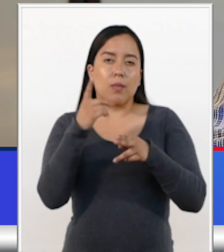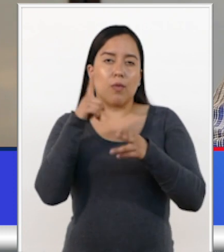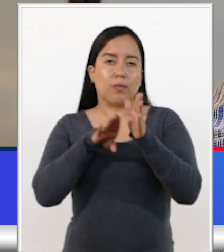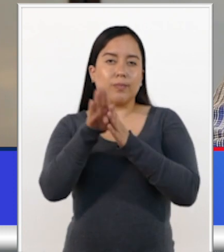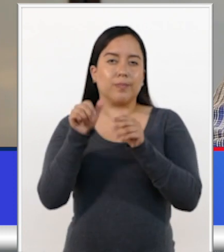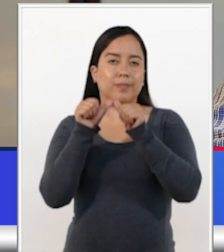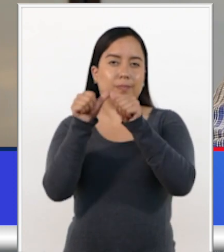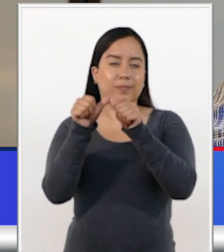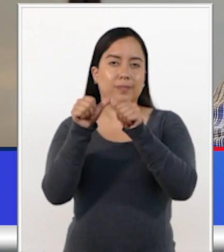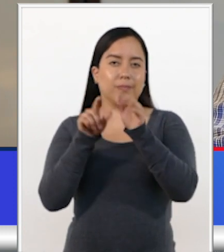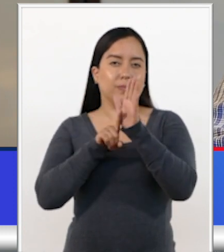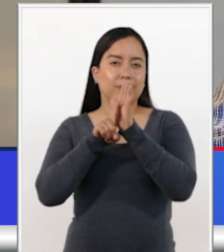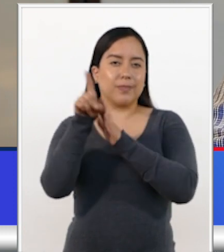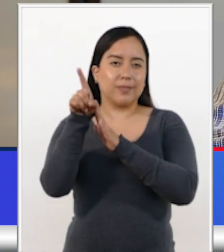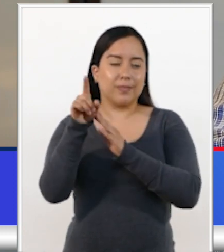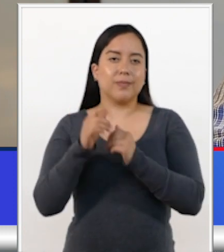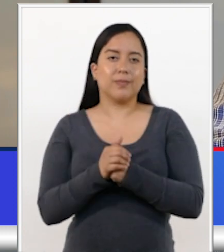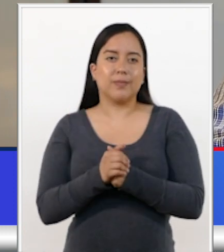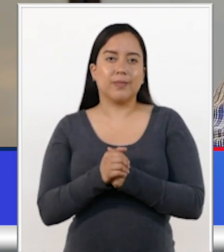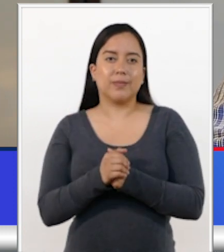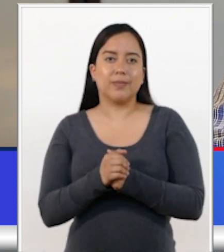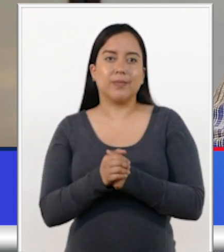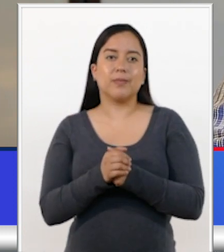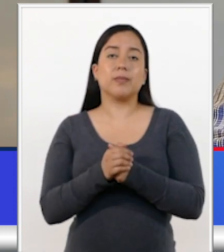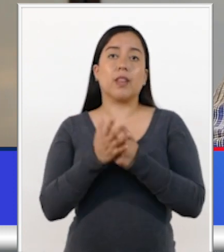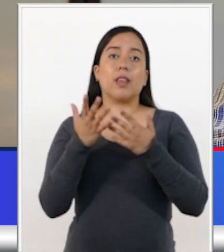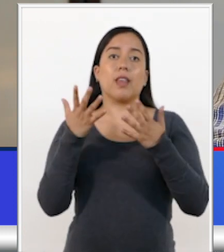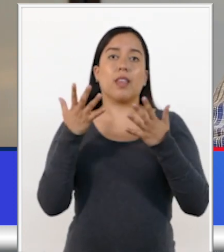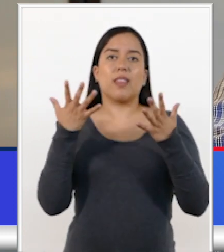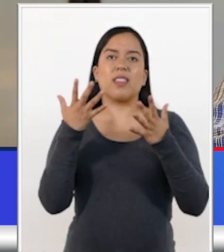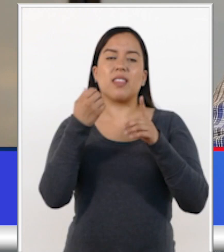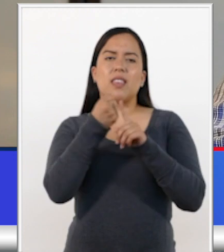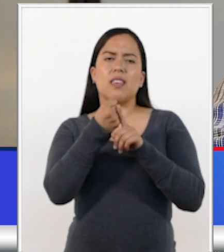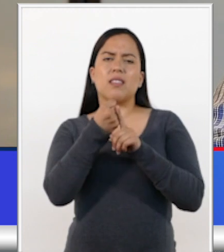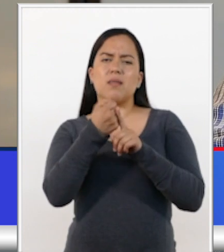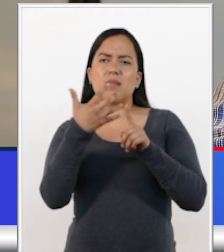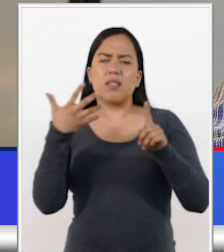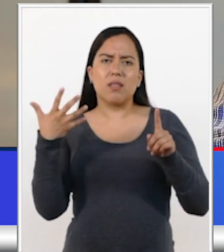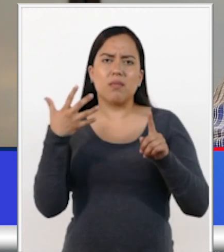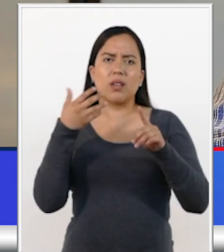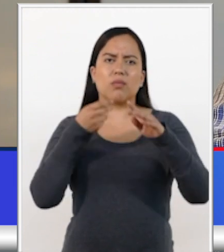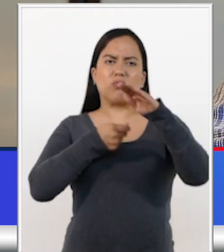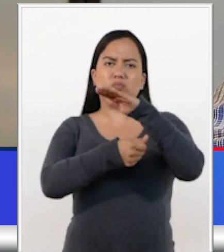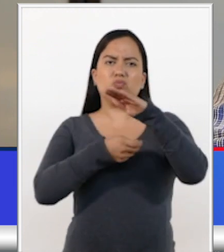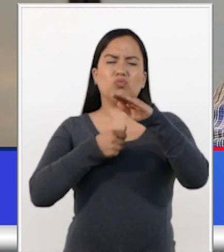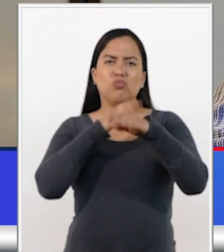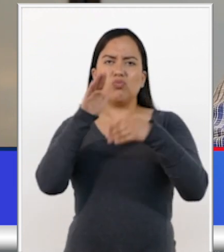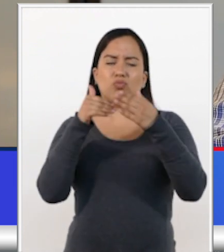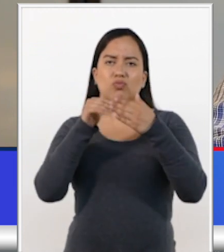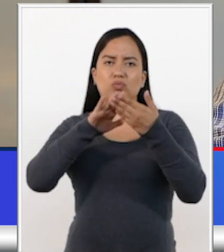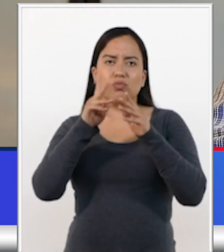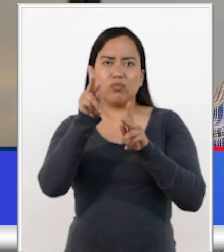development. Although no one is immune from the effects of corruption, the effects are worse on vulnerable persons.